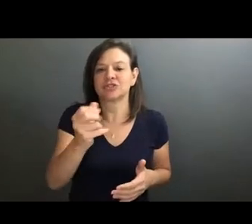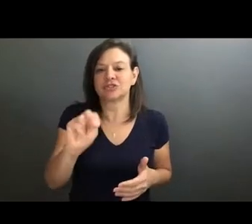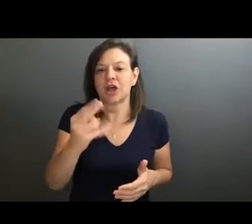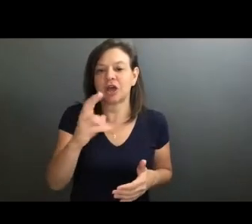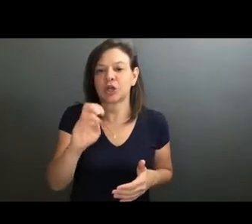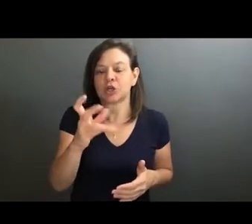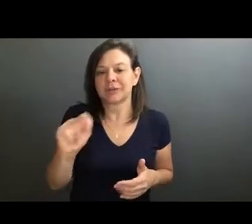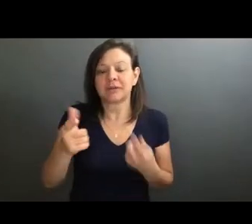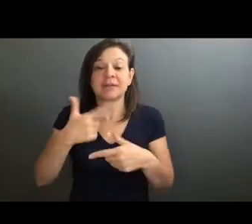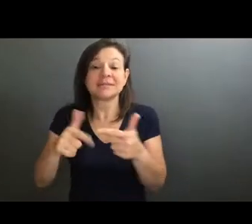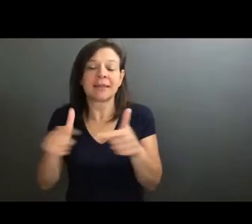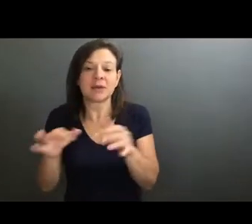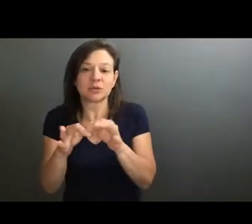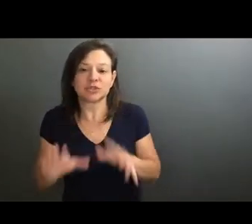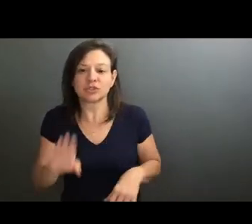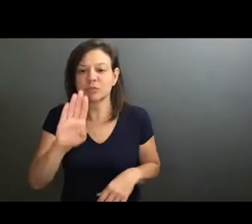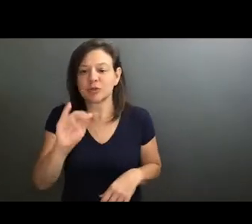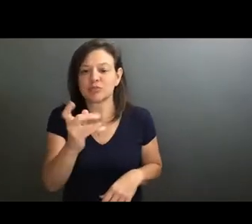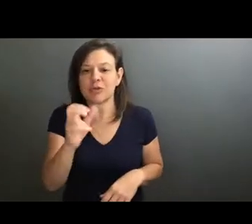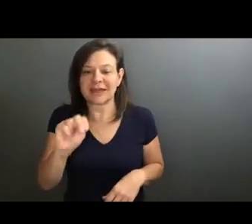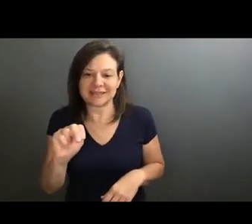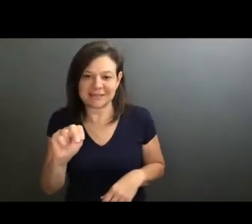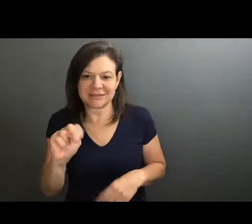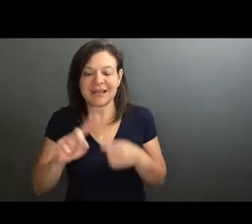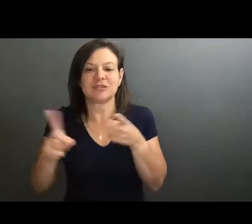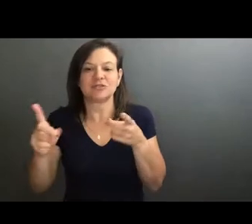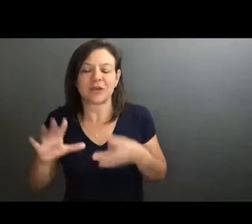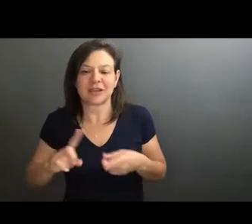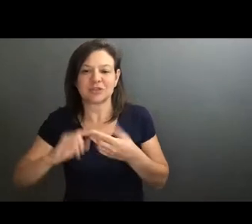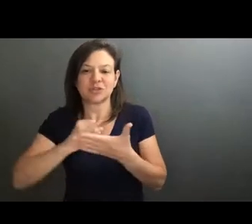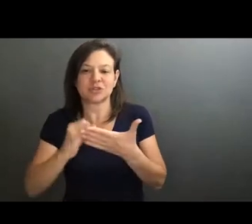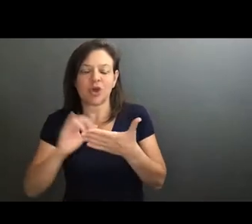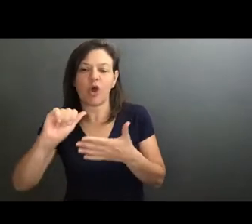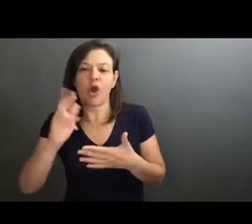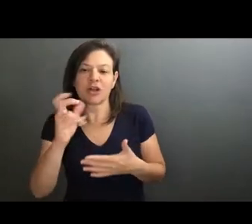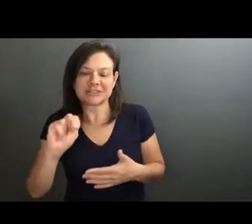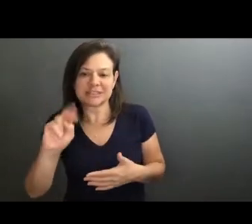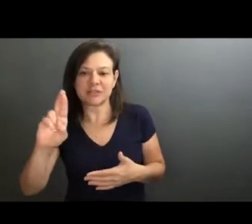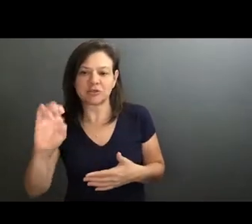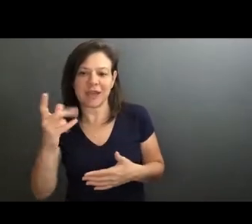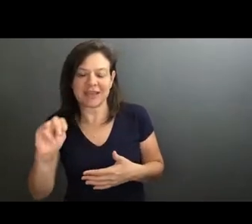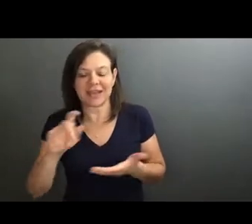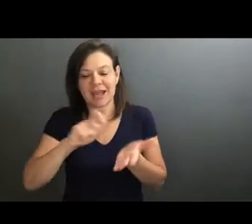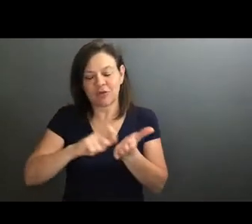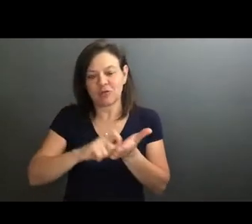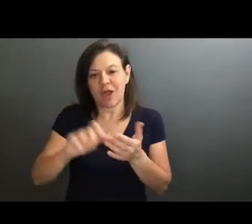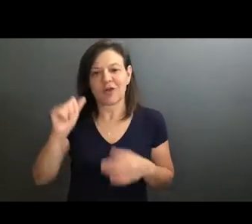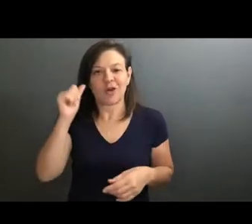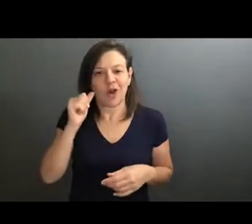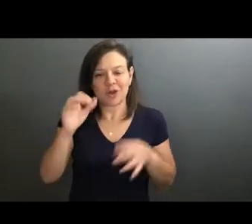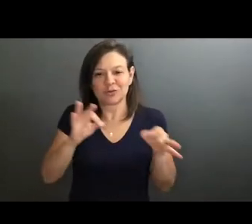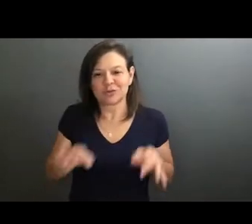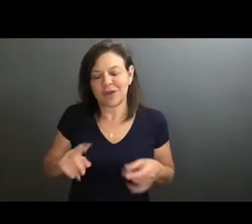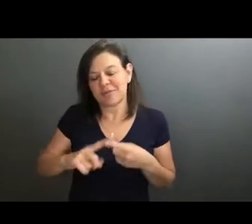sign language interpreter Brandon Kazin Maddox, director Austin Reagan, and writer and audio describer Max Grayson and